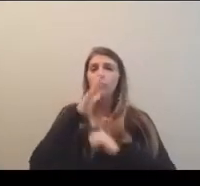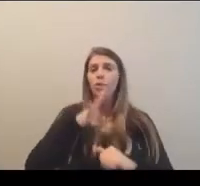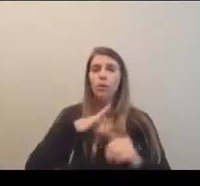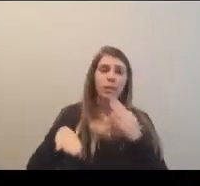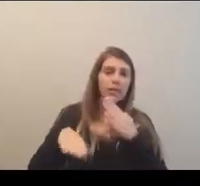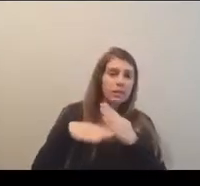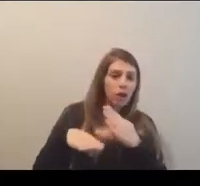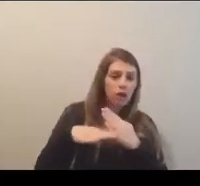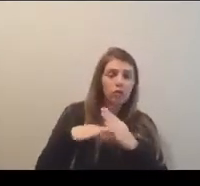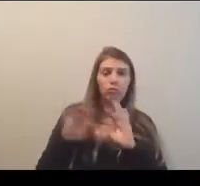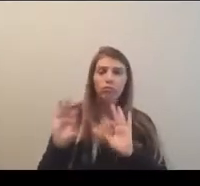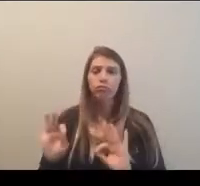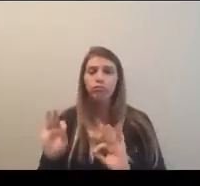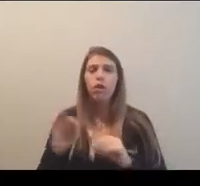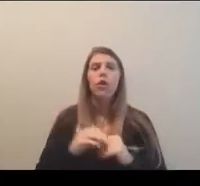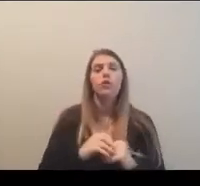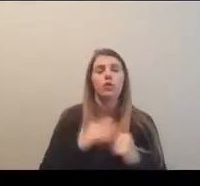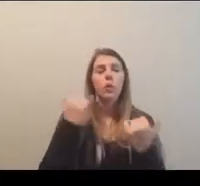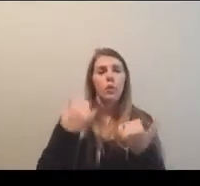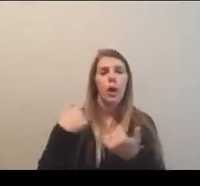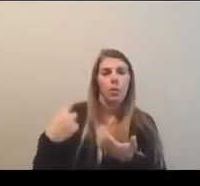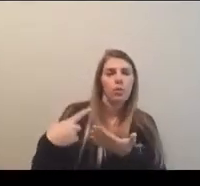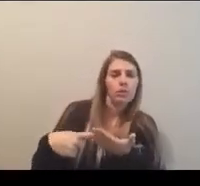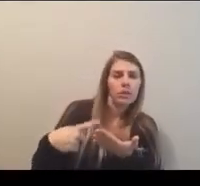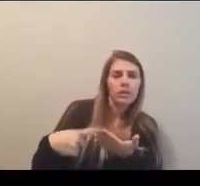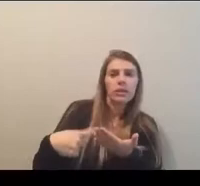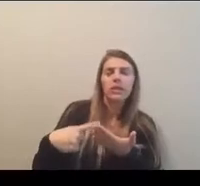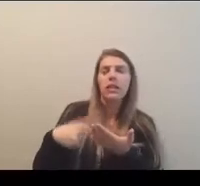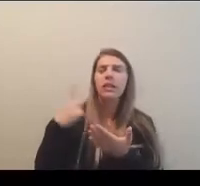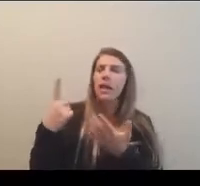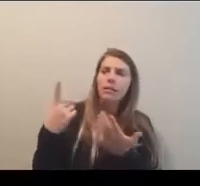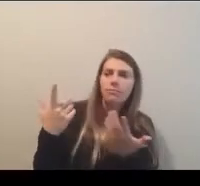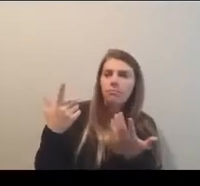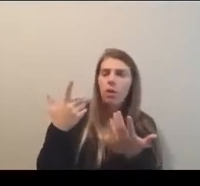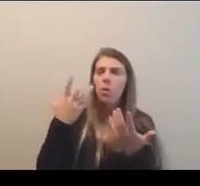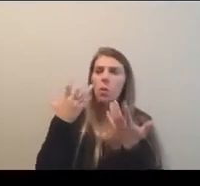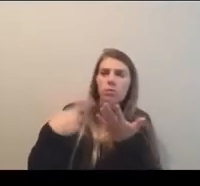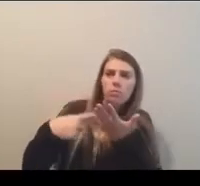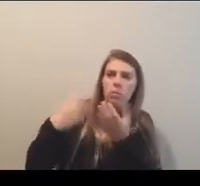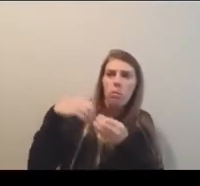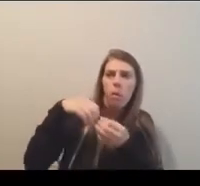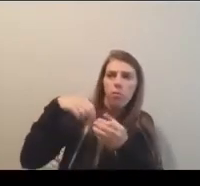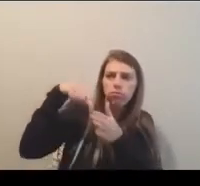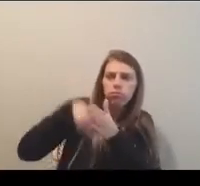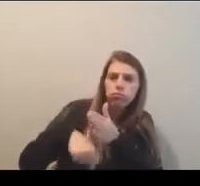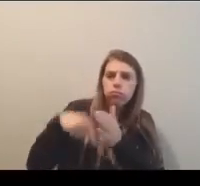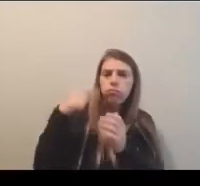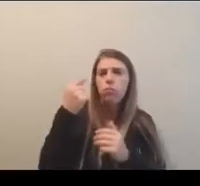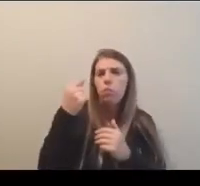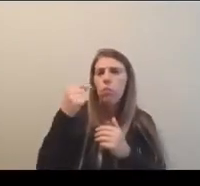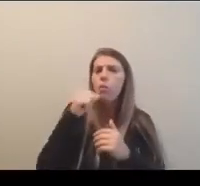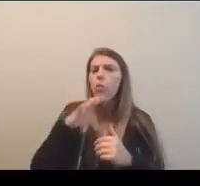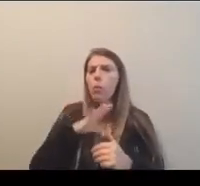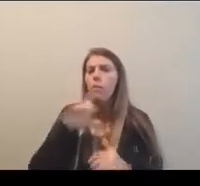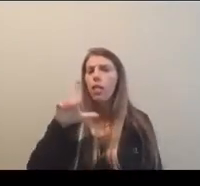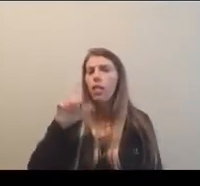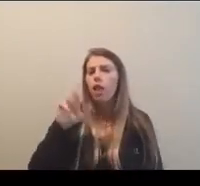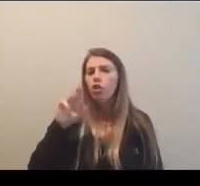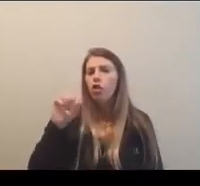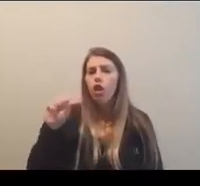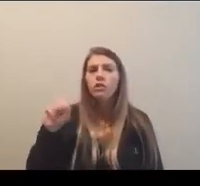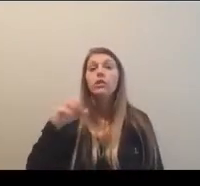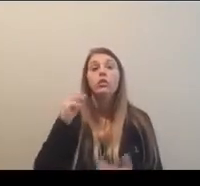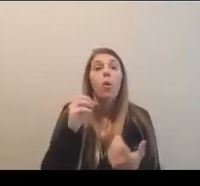and we're talking with them right now. They've come to us and said, Hey, let's, let's talk a little bit more about, um, women's lacrosse. So a lot of